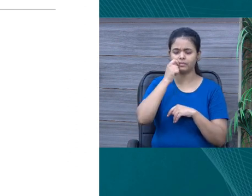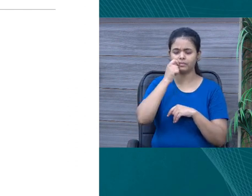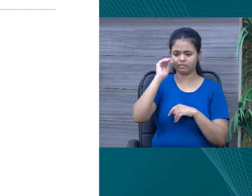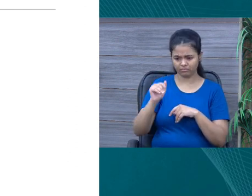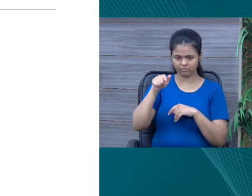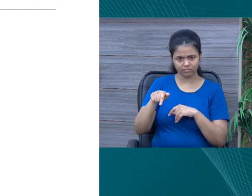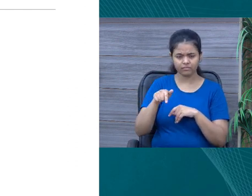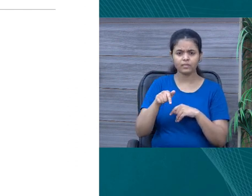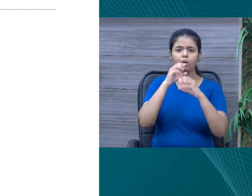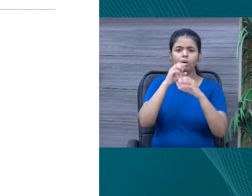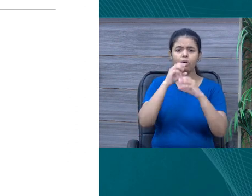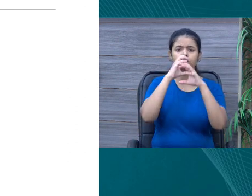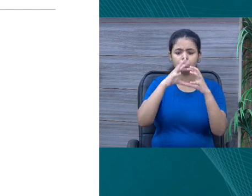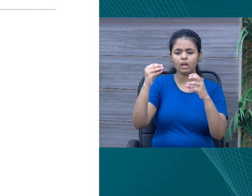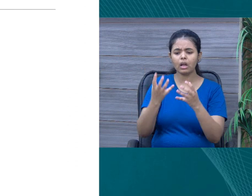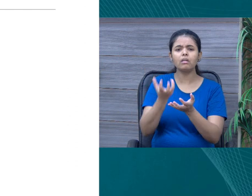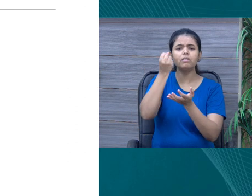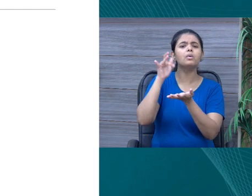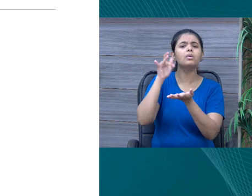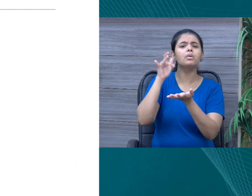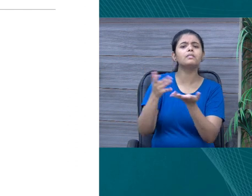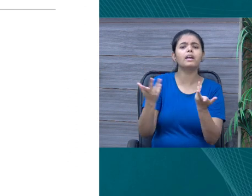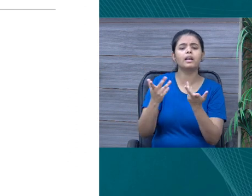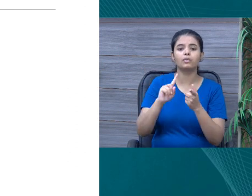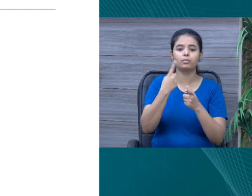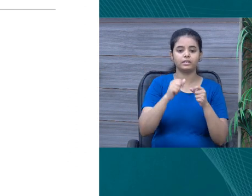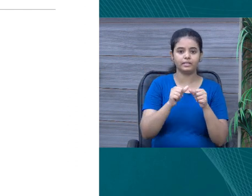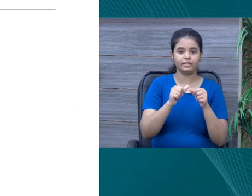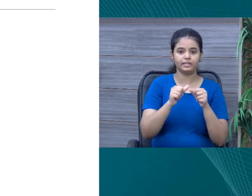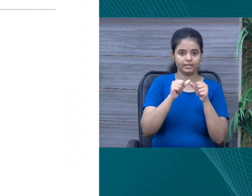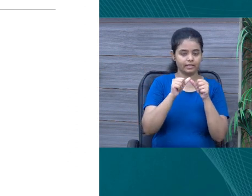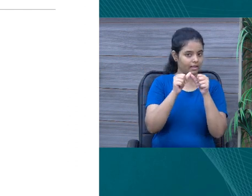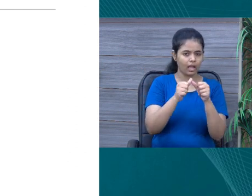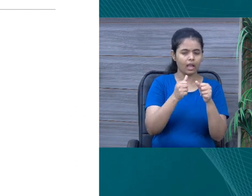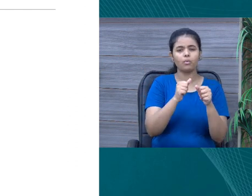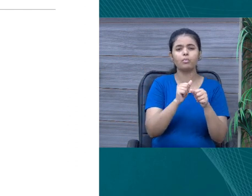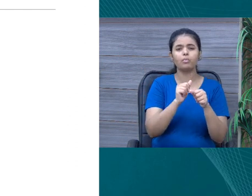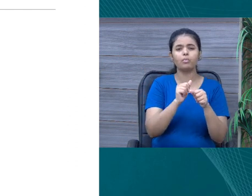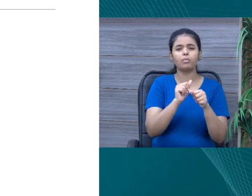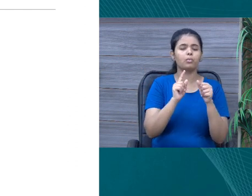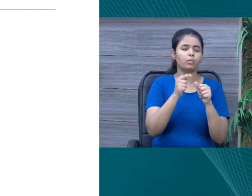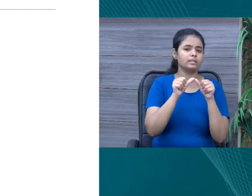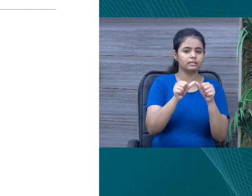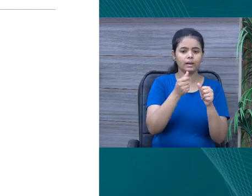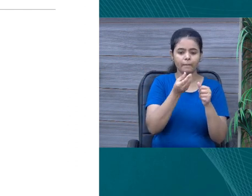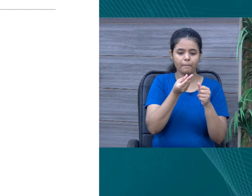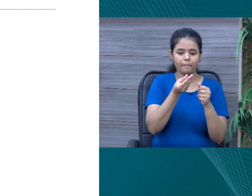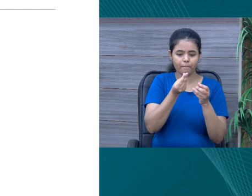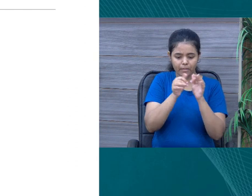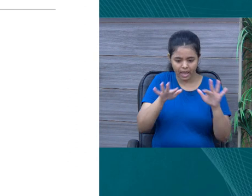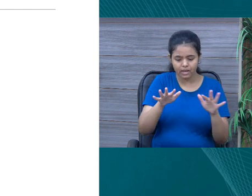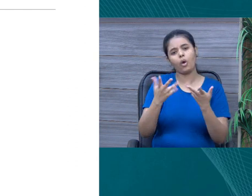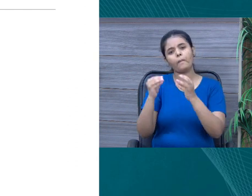find the sea shell? The first option is on the sand, in the